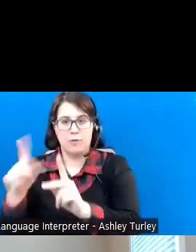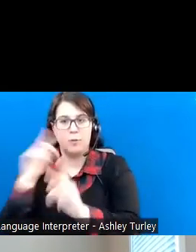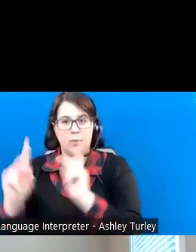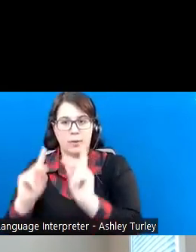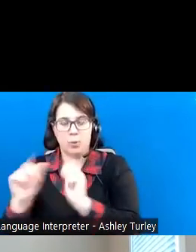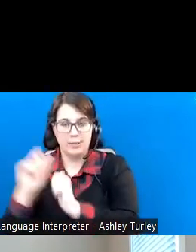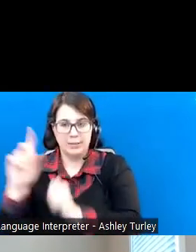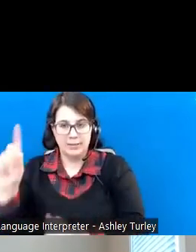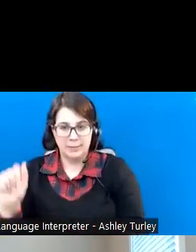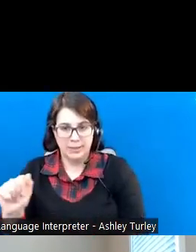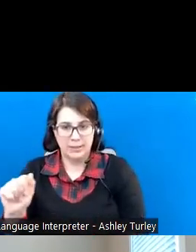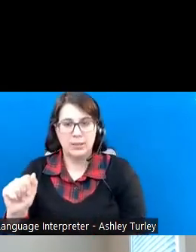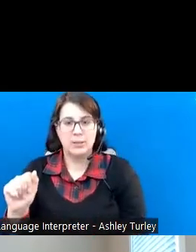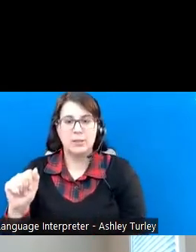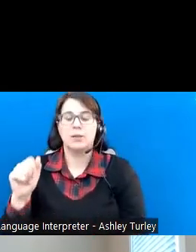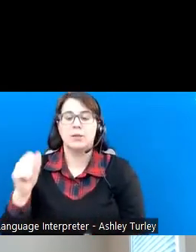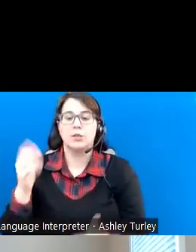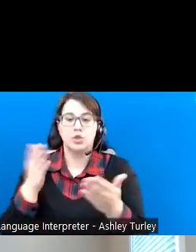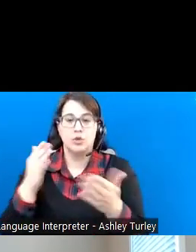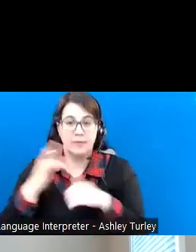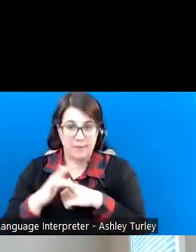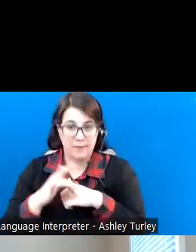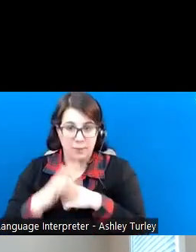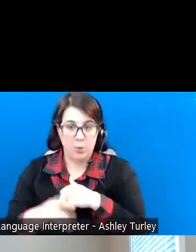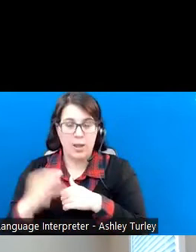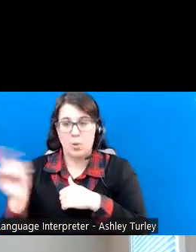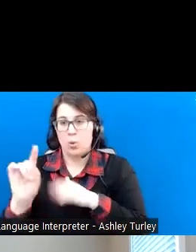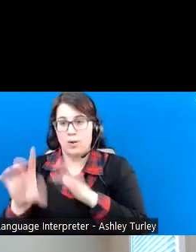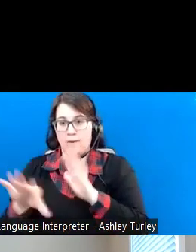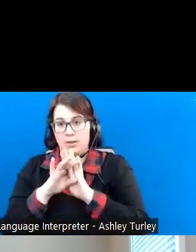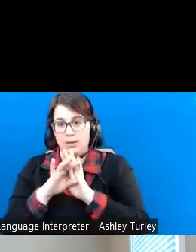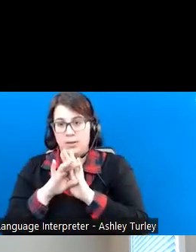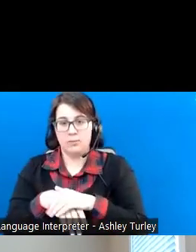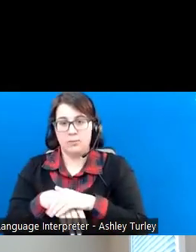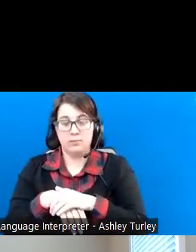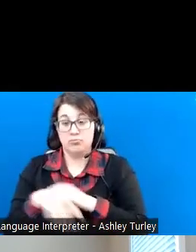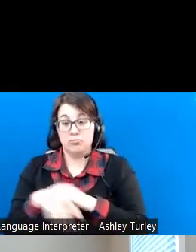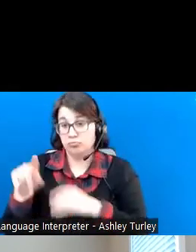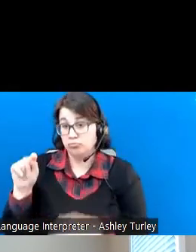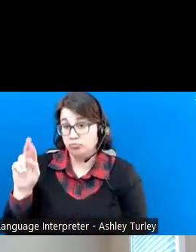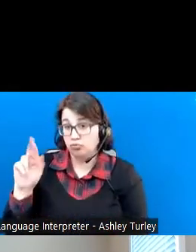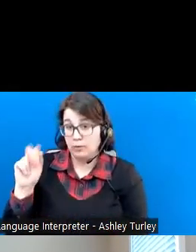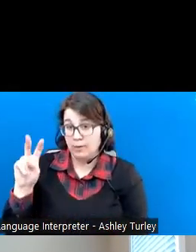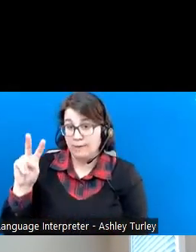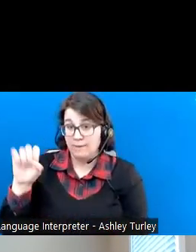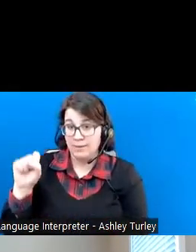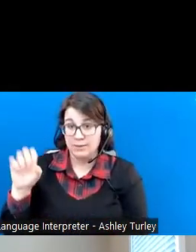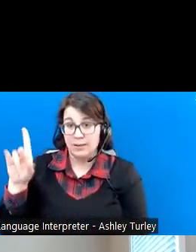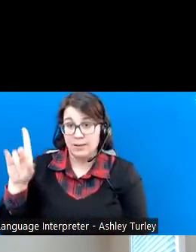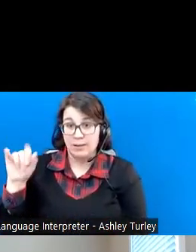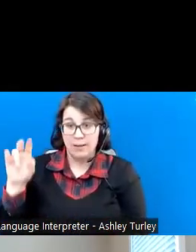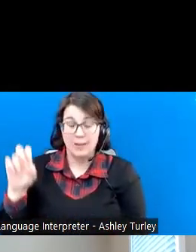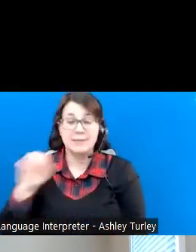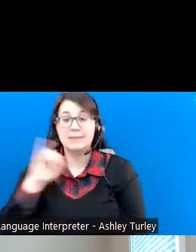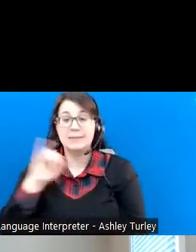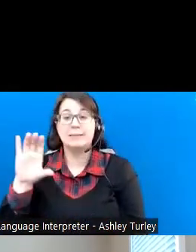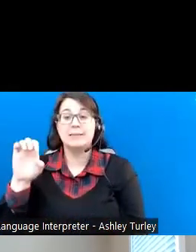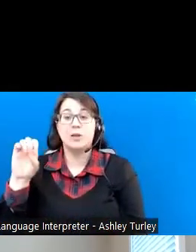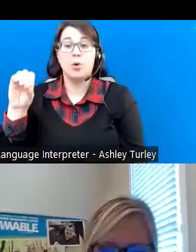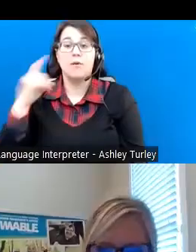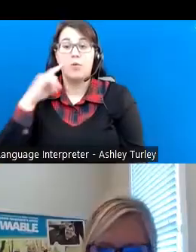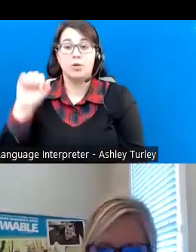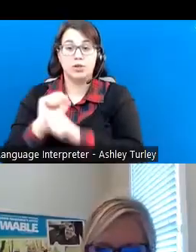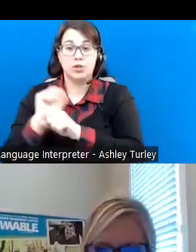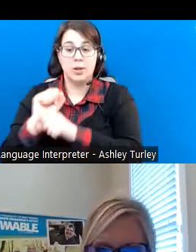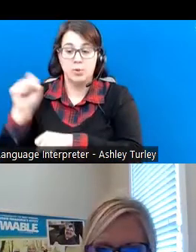disability, what services are available, and where to find them. So Travis Klein is the CEO for JobSquad Incorporated. We